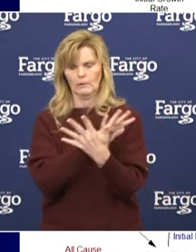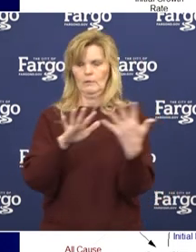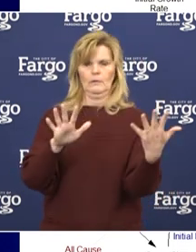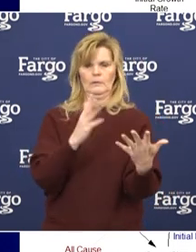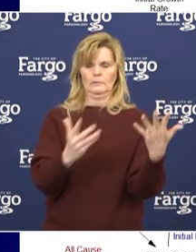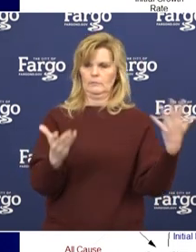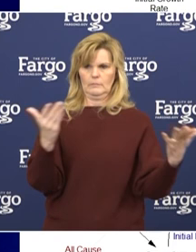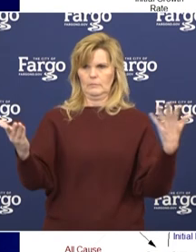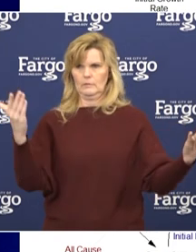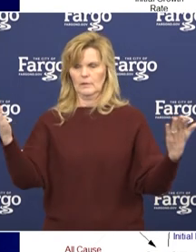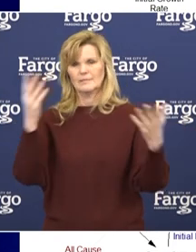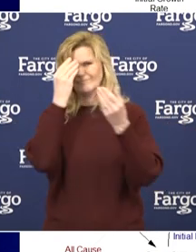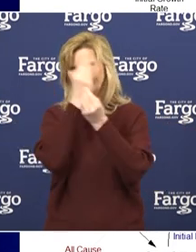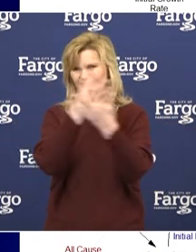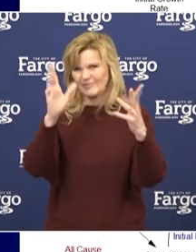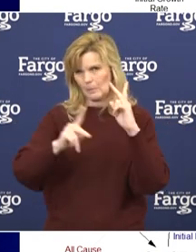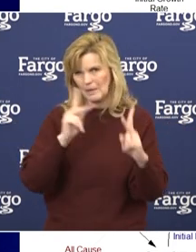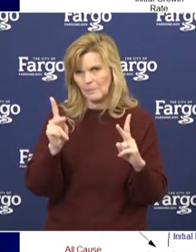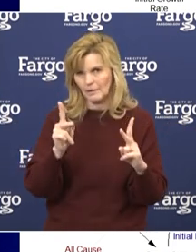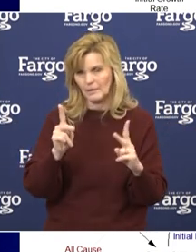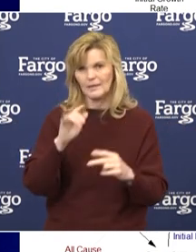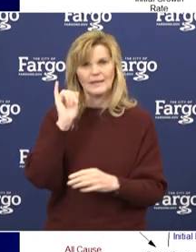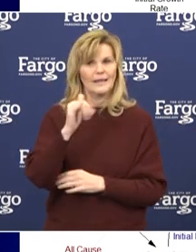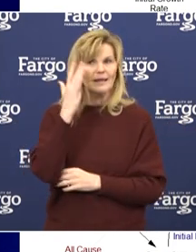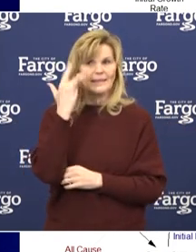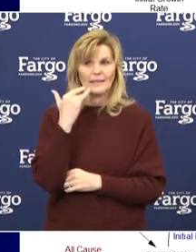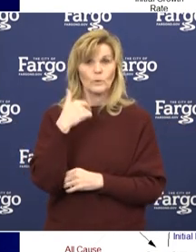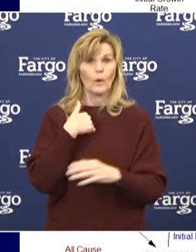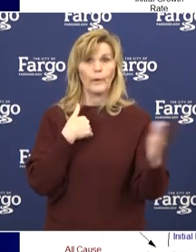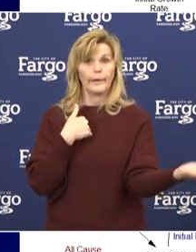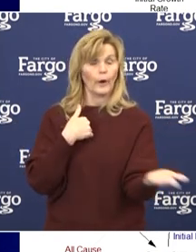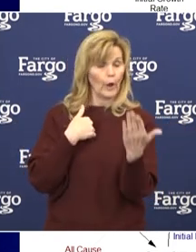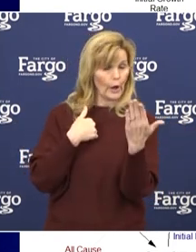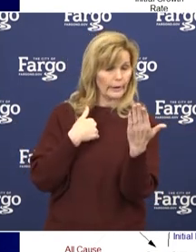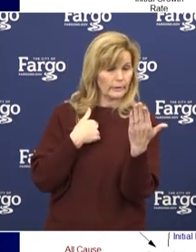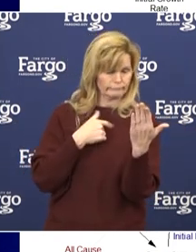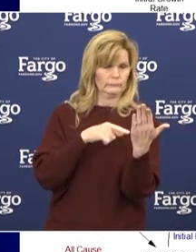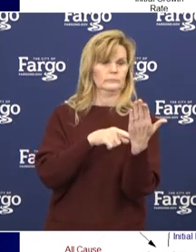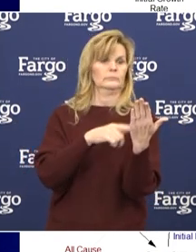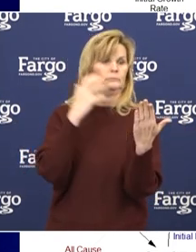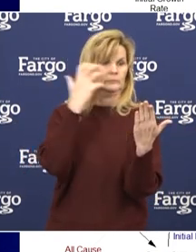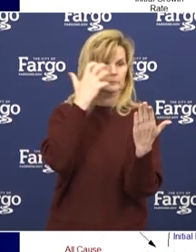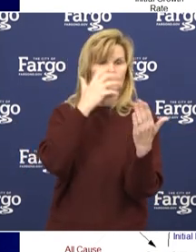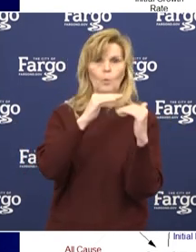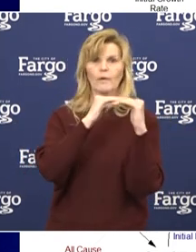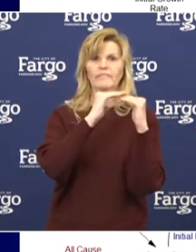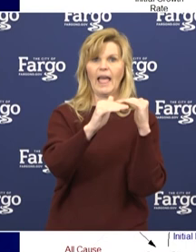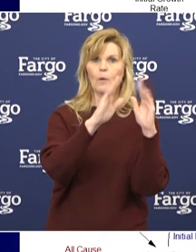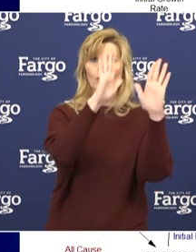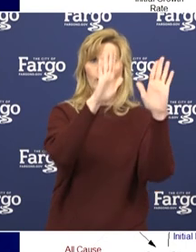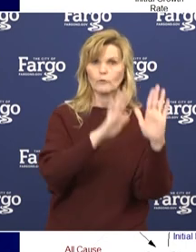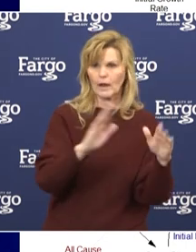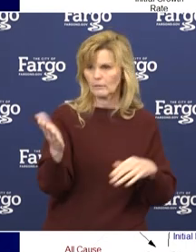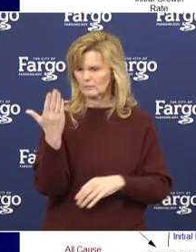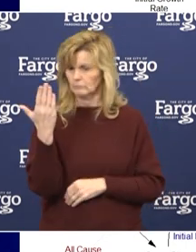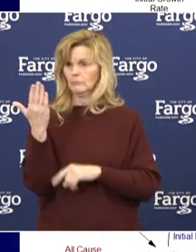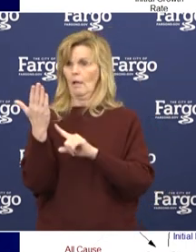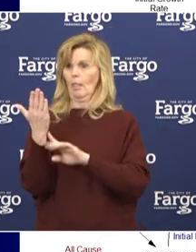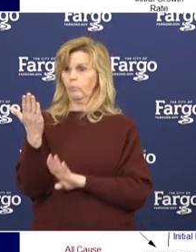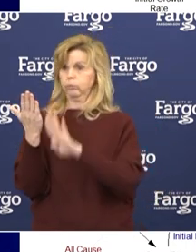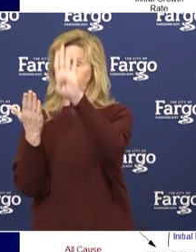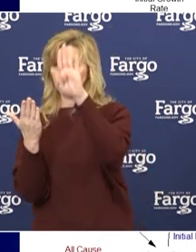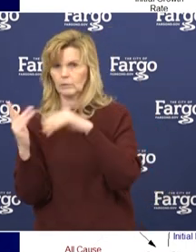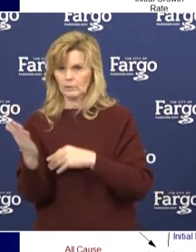that this is one of the reasons where you can look at a model sometimes and it looks, holy cow, we flattened, we're doing great. That's not